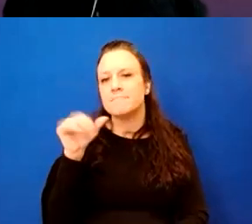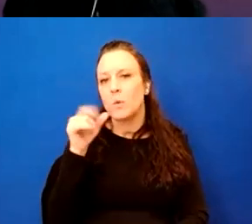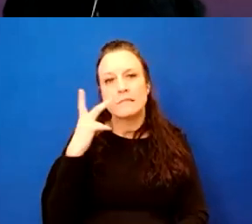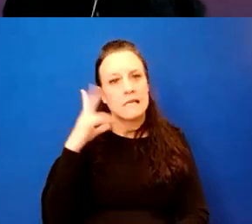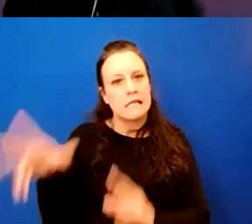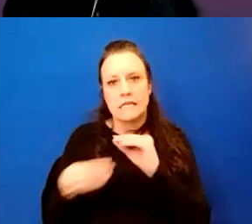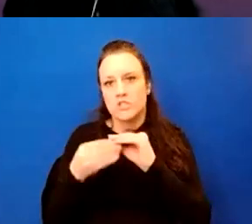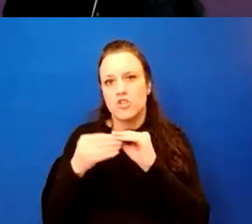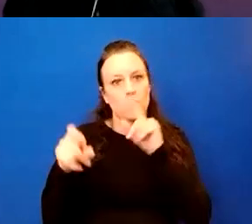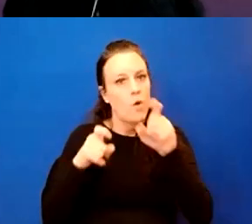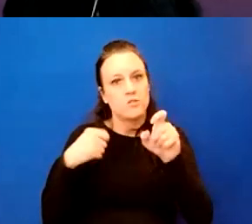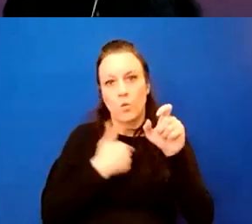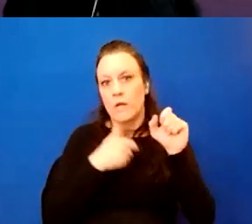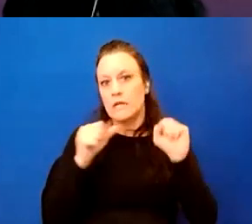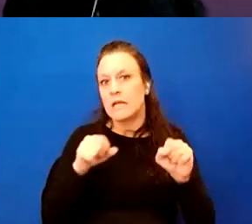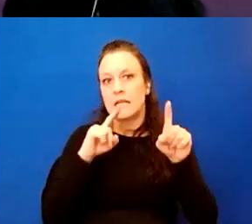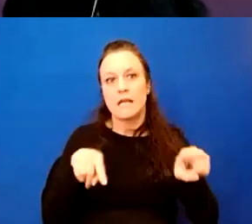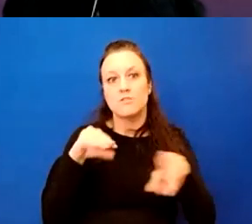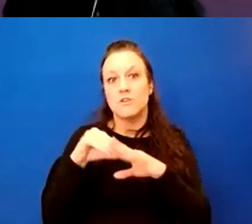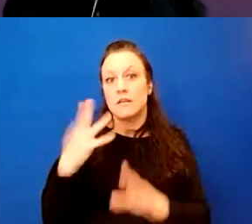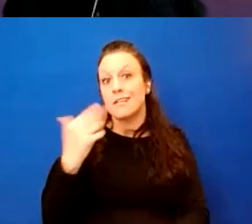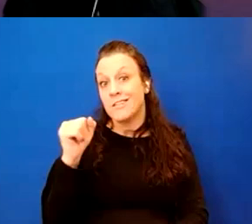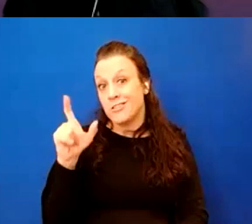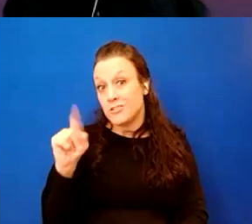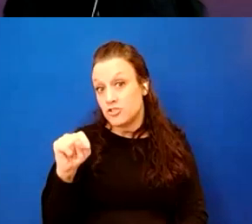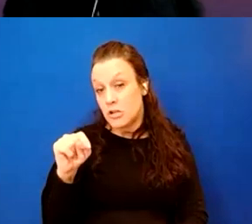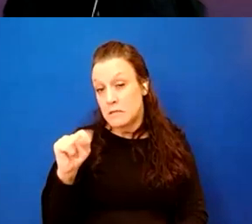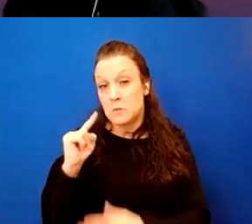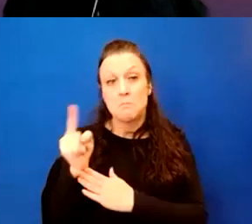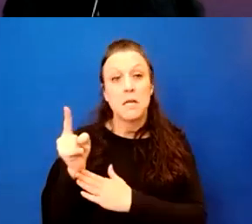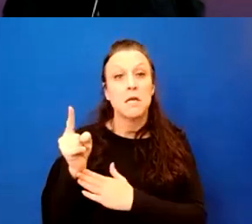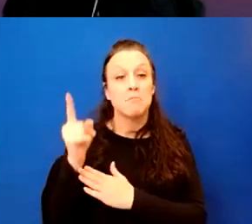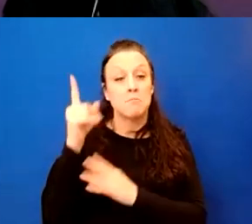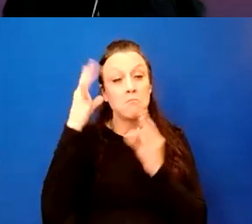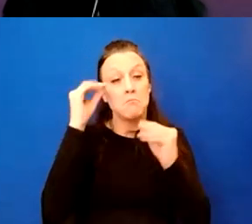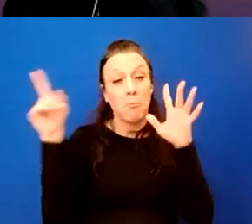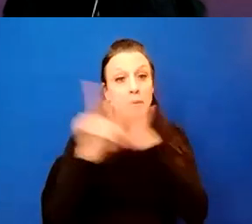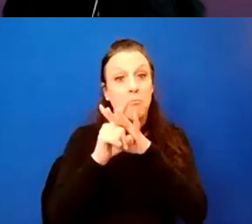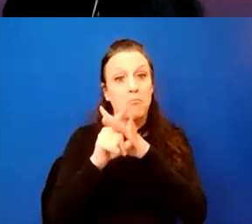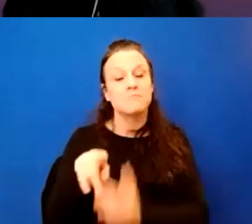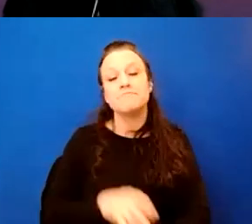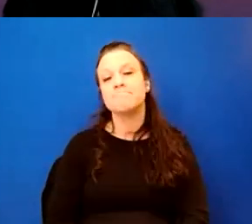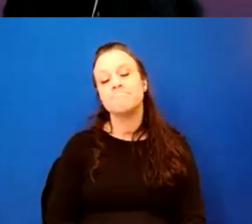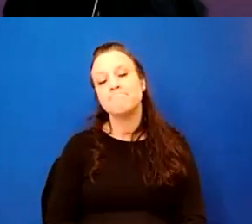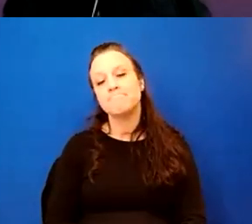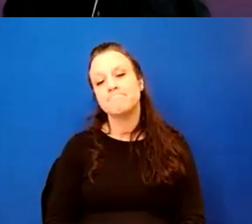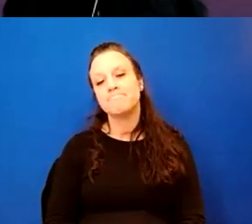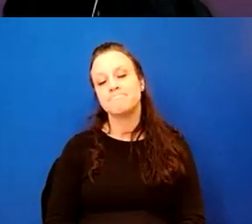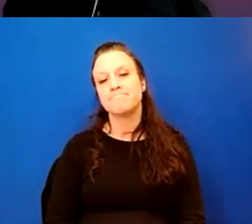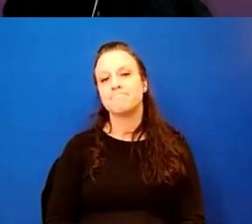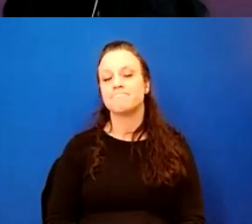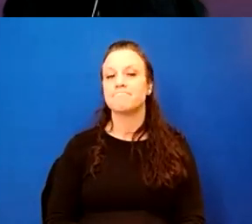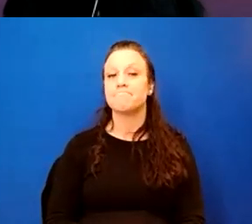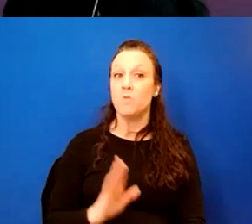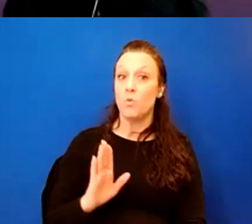questions that we can answer in the chat. So I, I guess we'll give it a minute. If anyone has any last questions, feel free to raise your